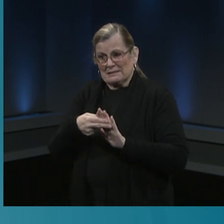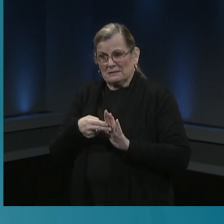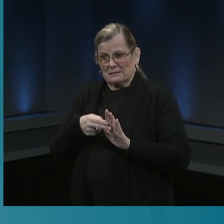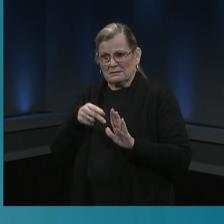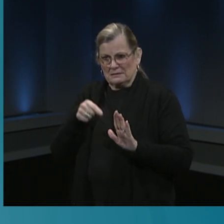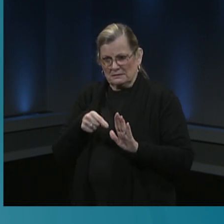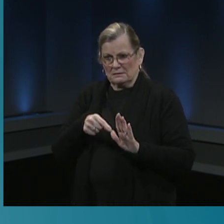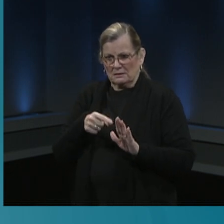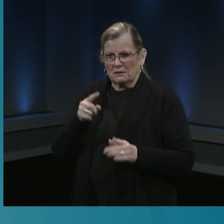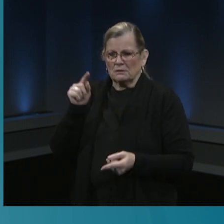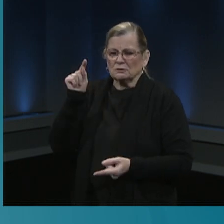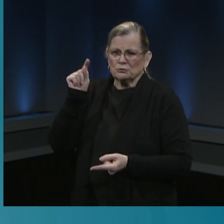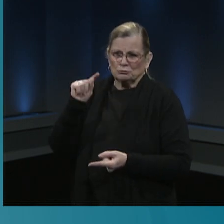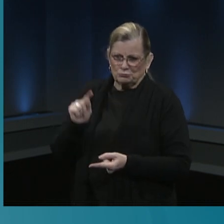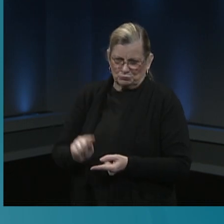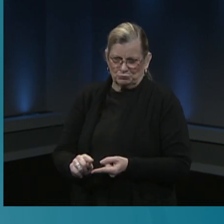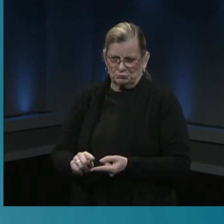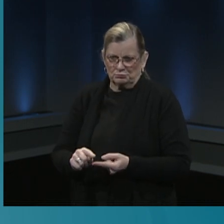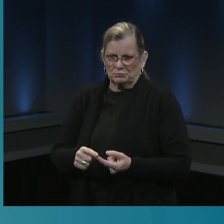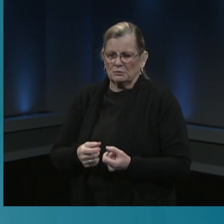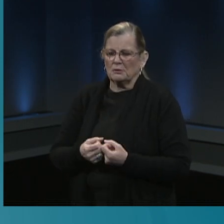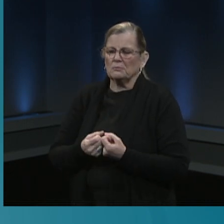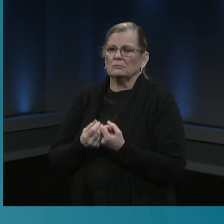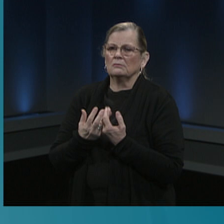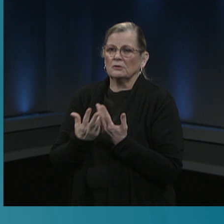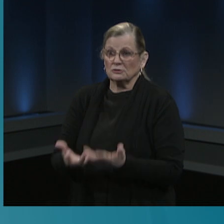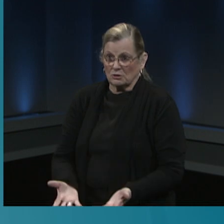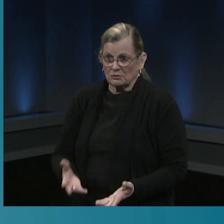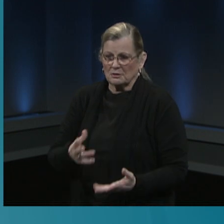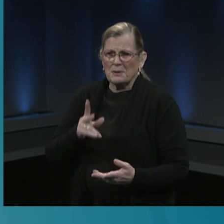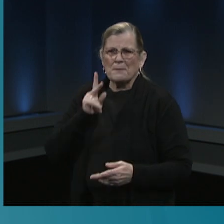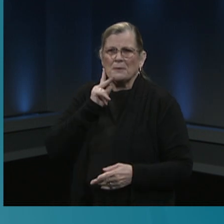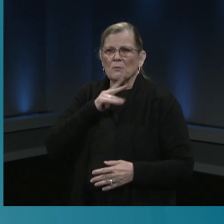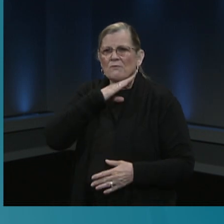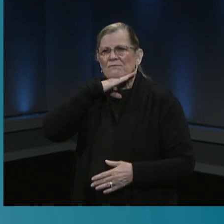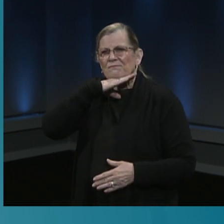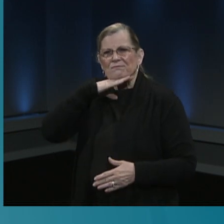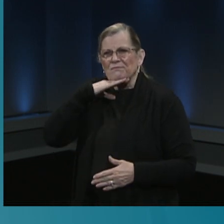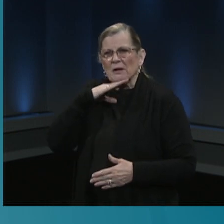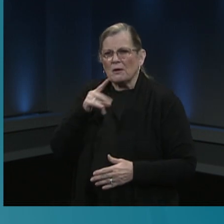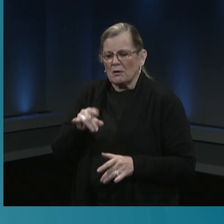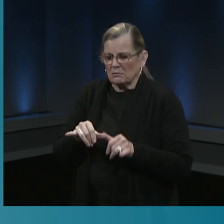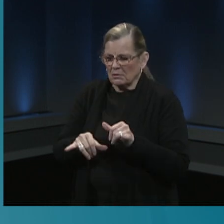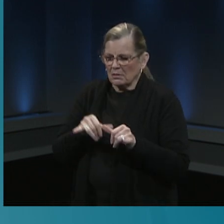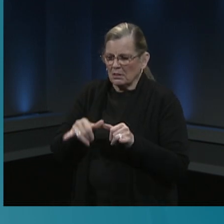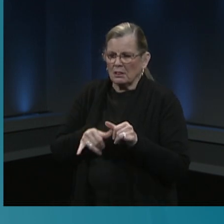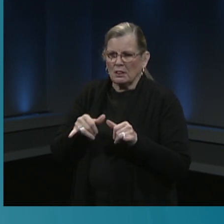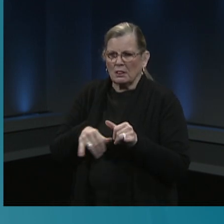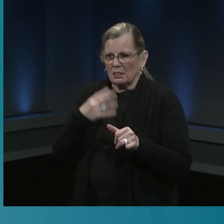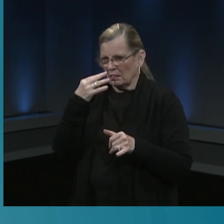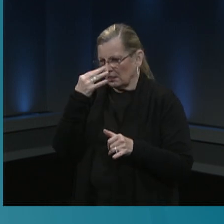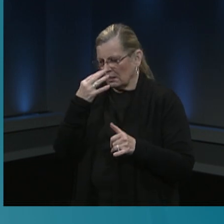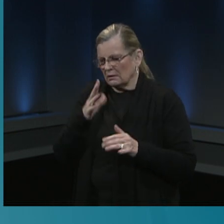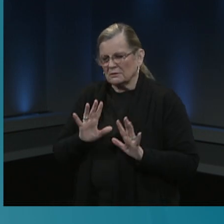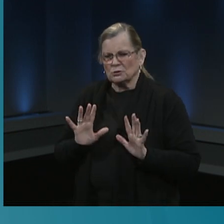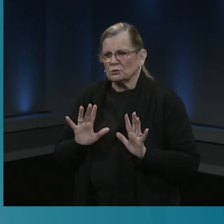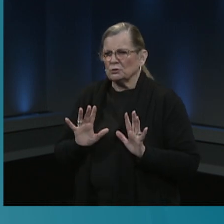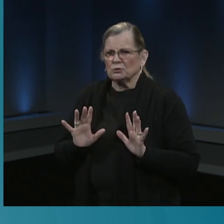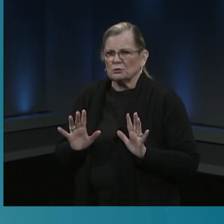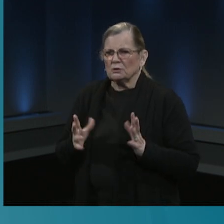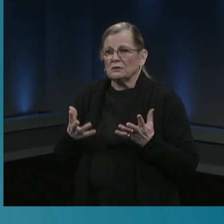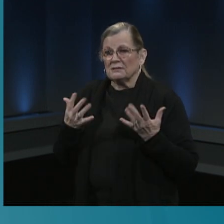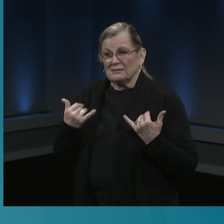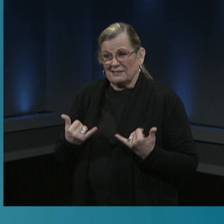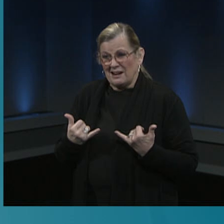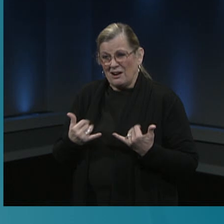As people get tired of being in their houses and away from others, unfortunately, the virus is more likely to spread.